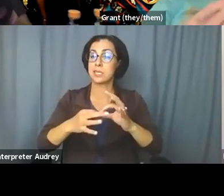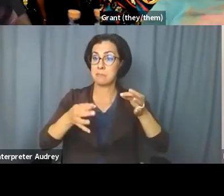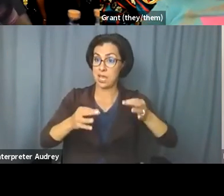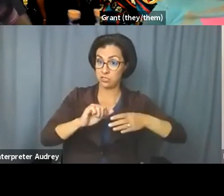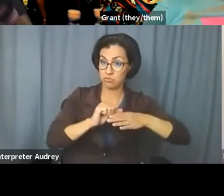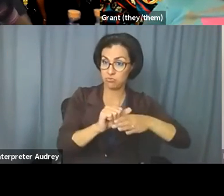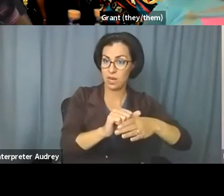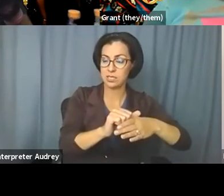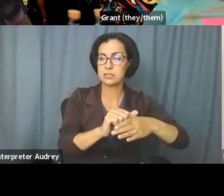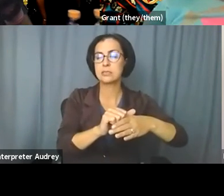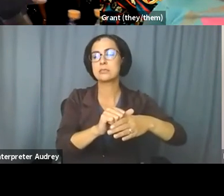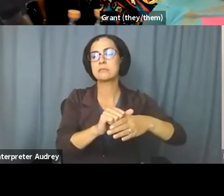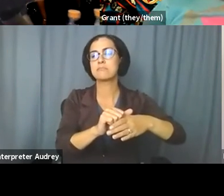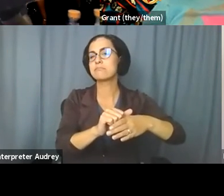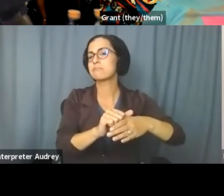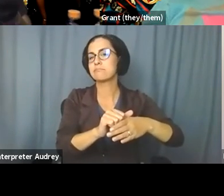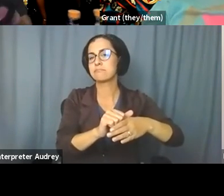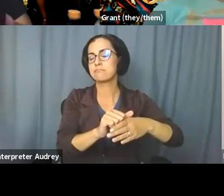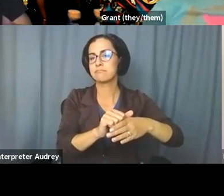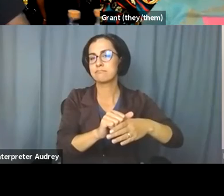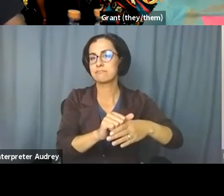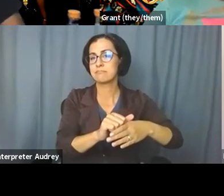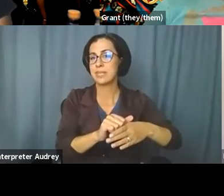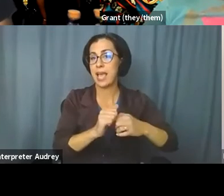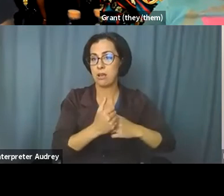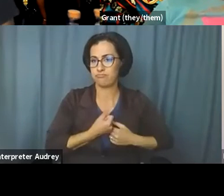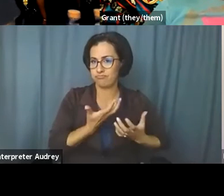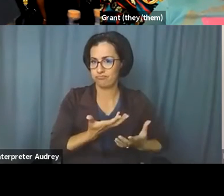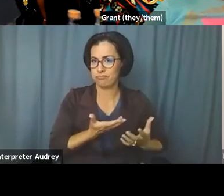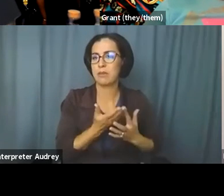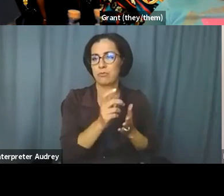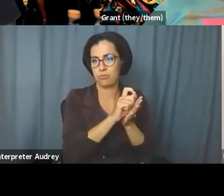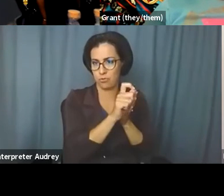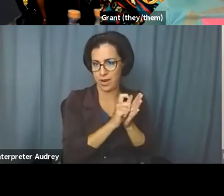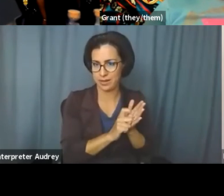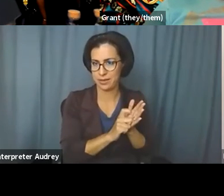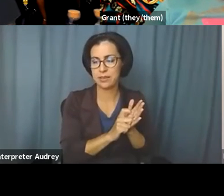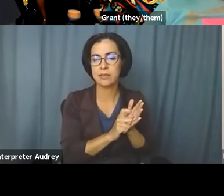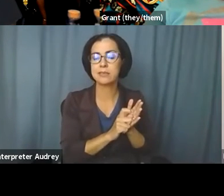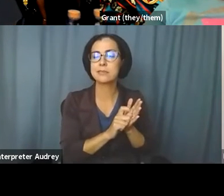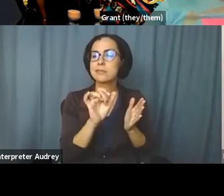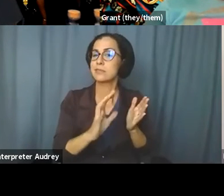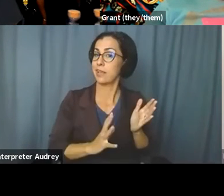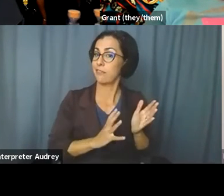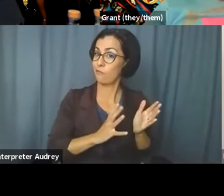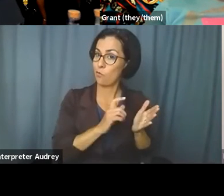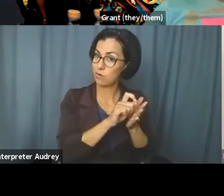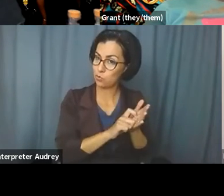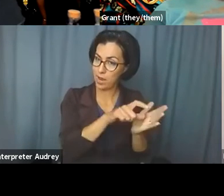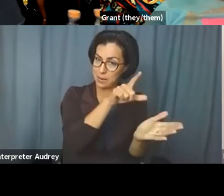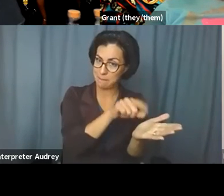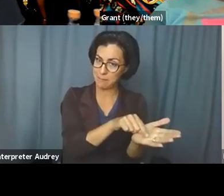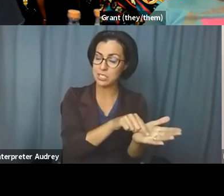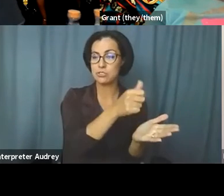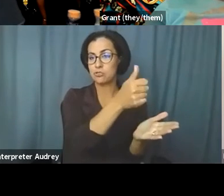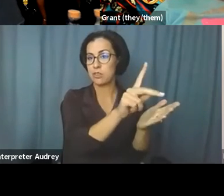um, it lives in the world in my writing, in like, um, like formal writing that's been published by other